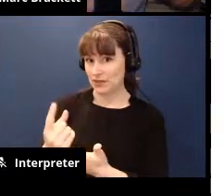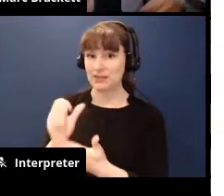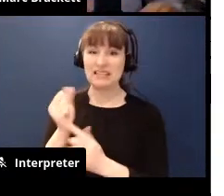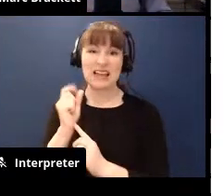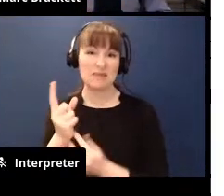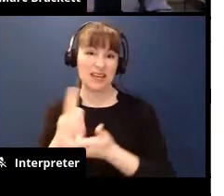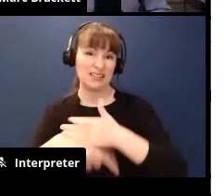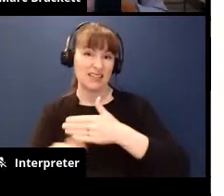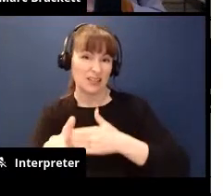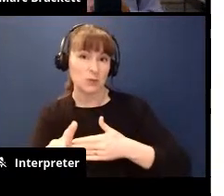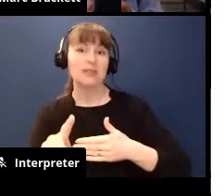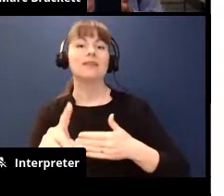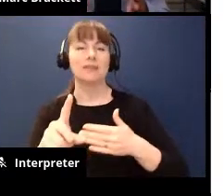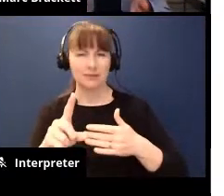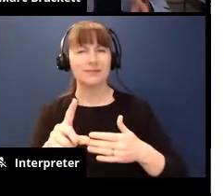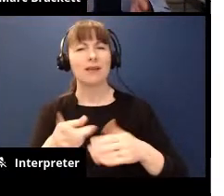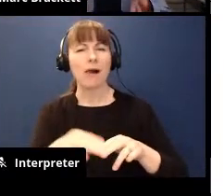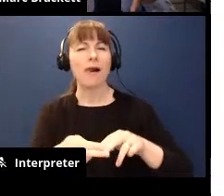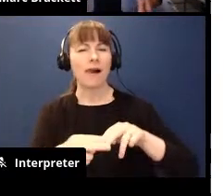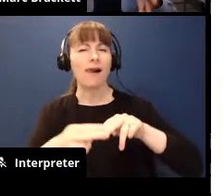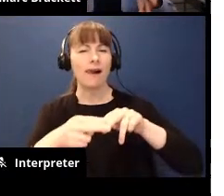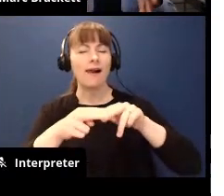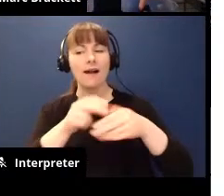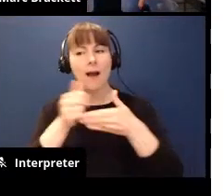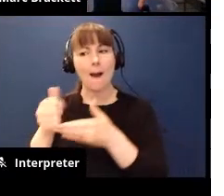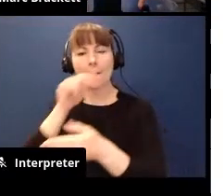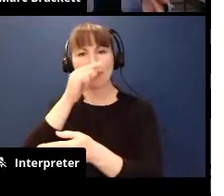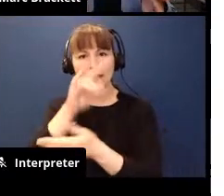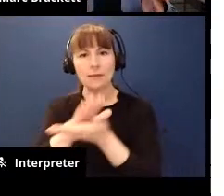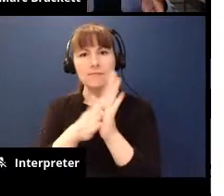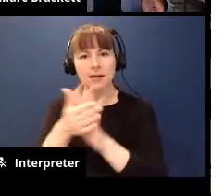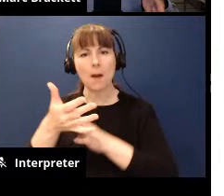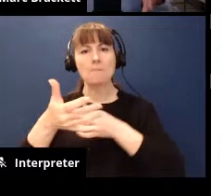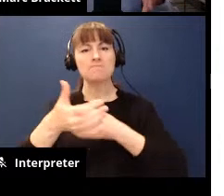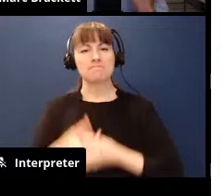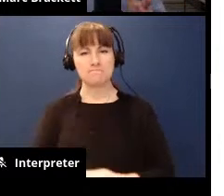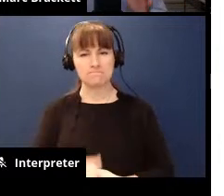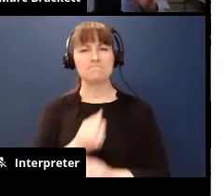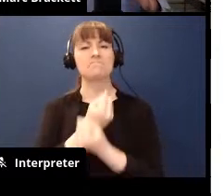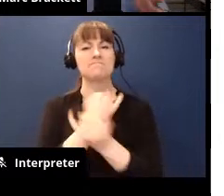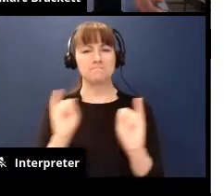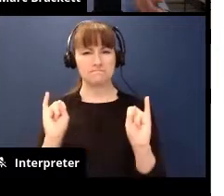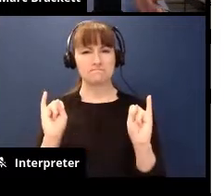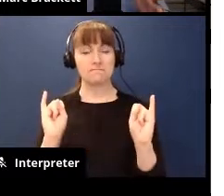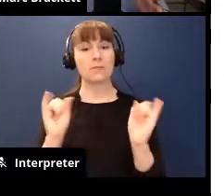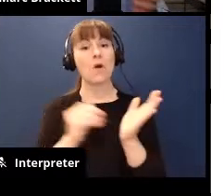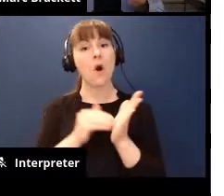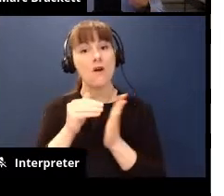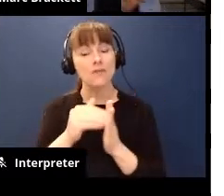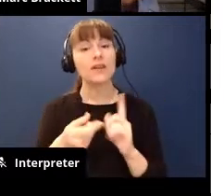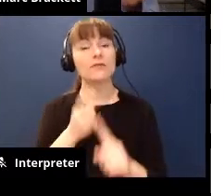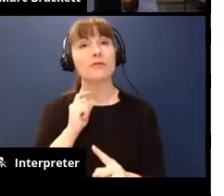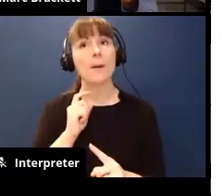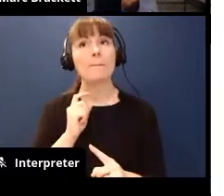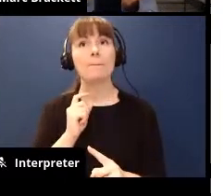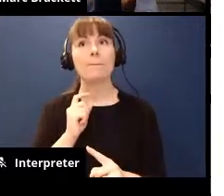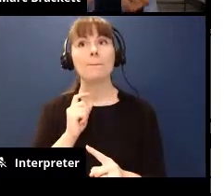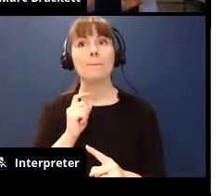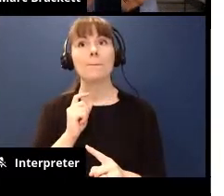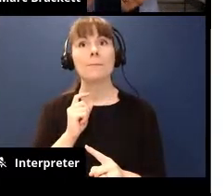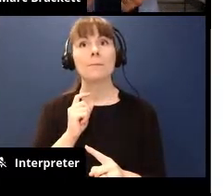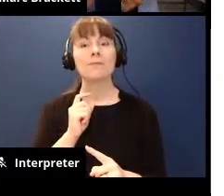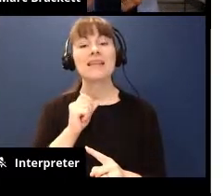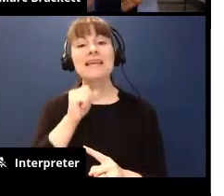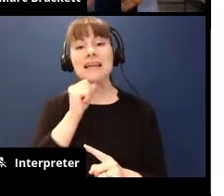minutes the next week just trying to help your child build that autonomy oftentimes that comes from having an insecure